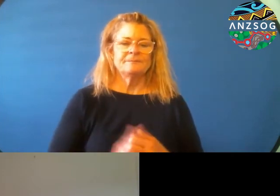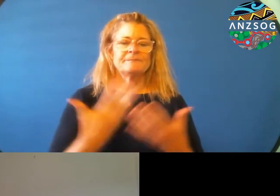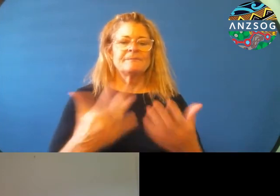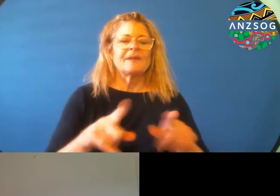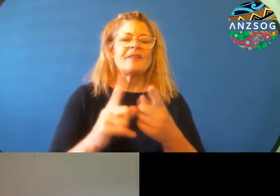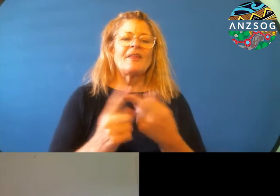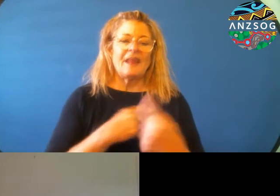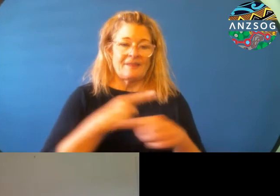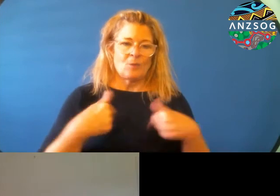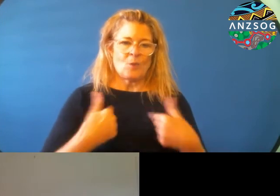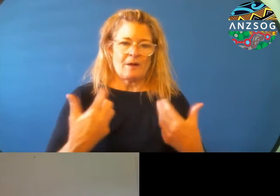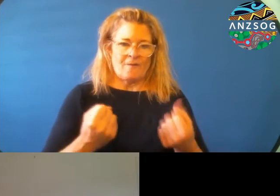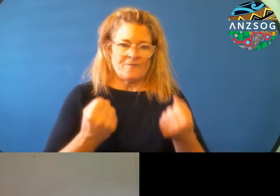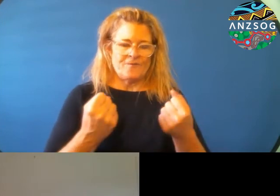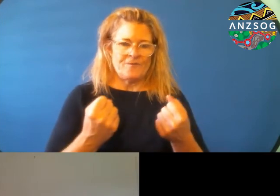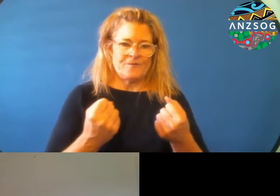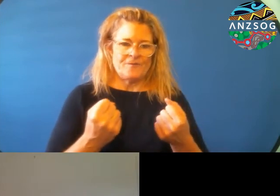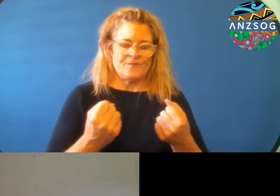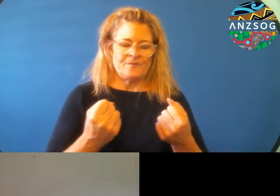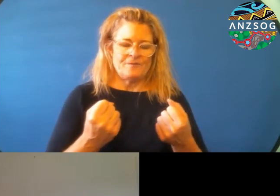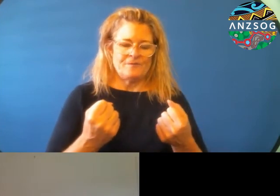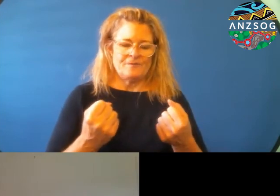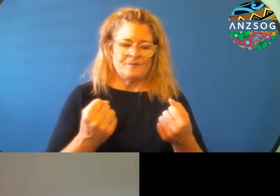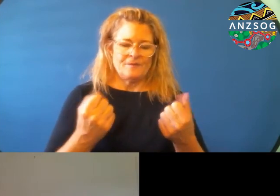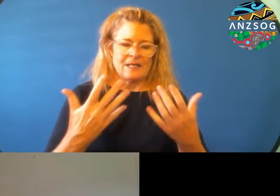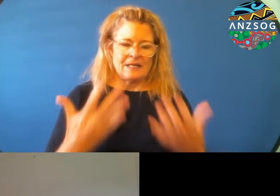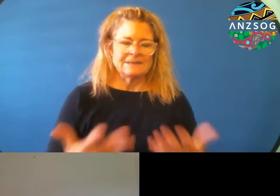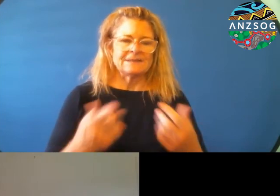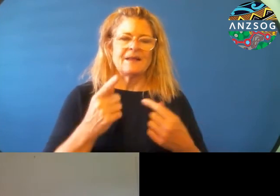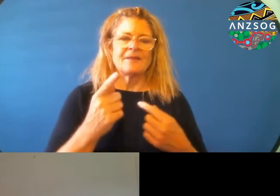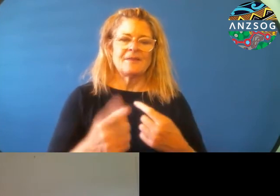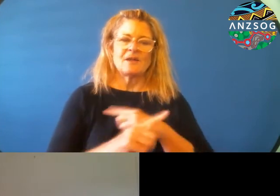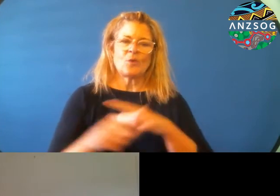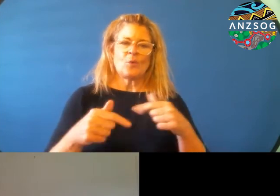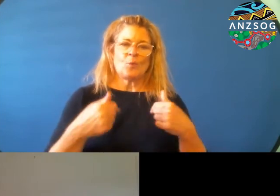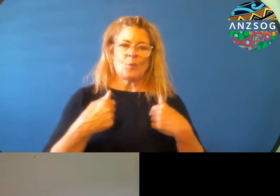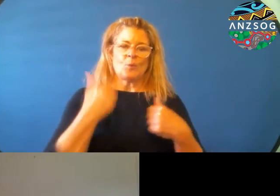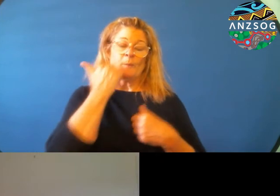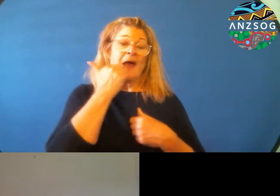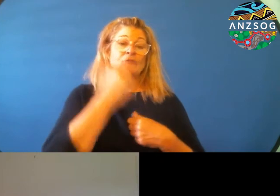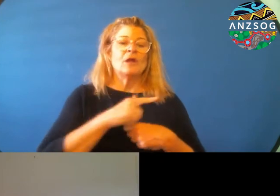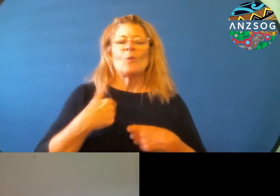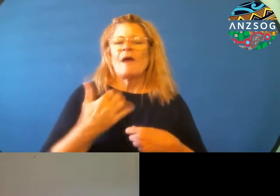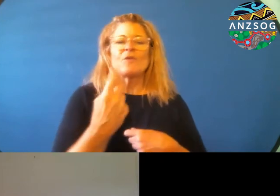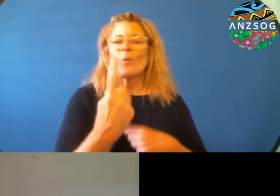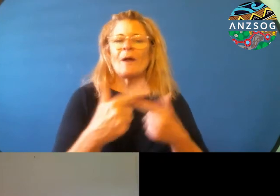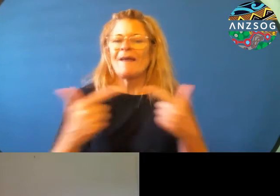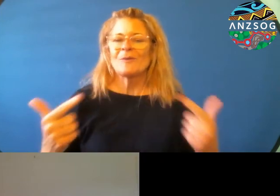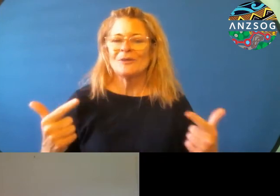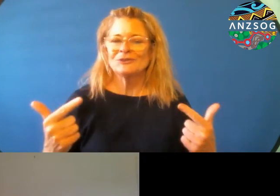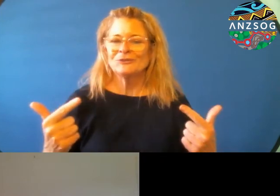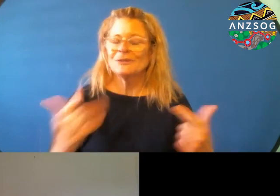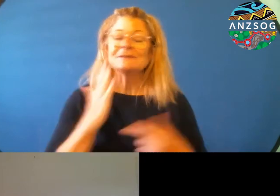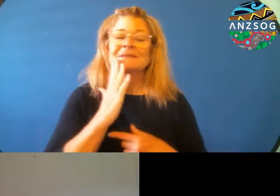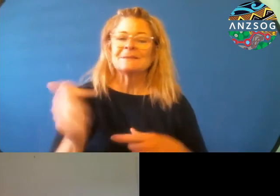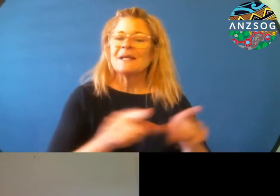we have, um, is that reo Māori, we have only one language amongst all the tribes.